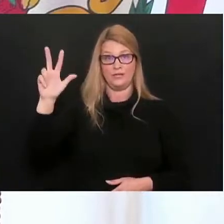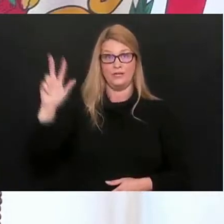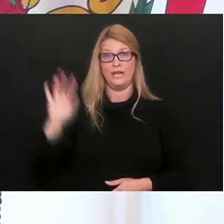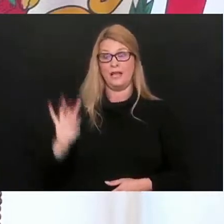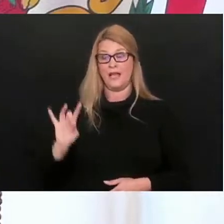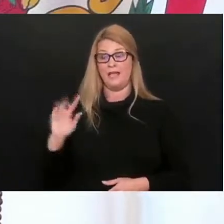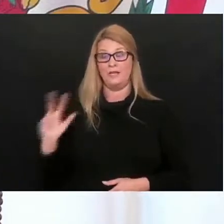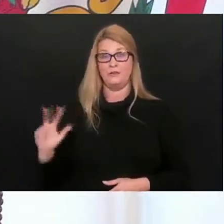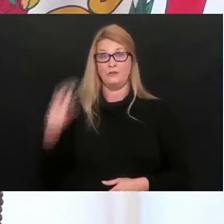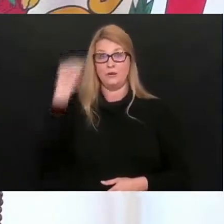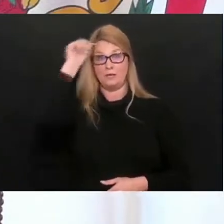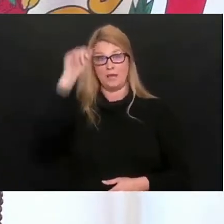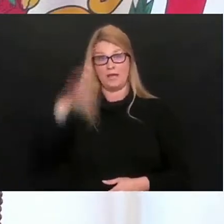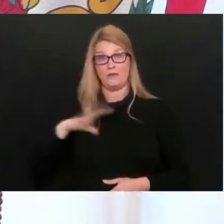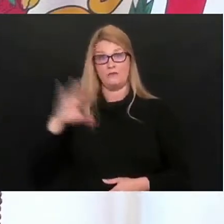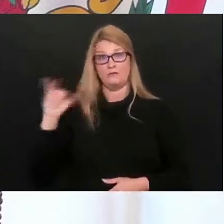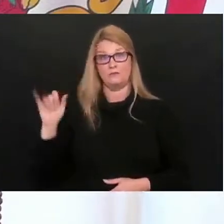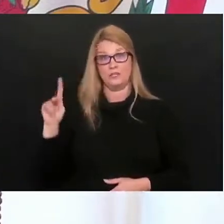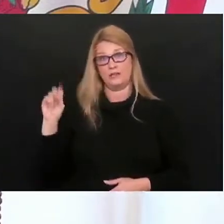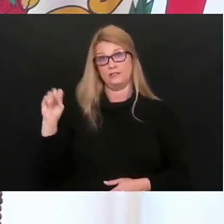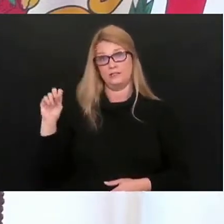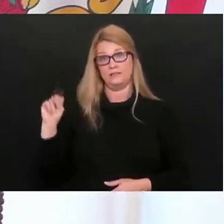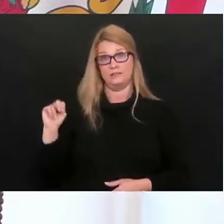83-year-old male from Jackson County.